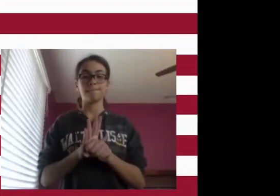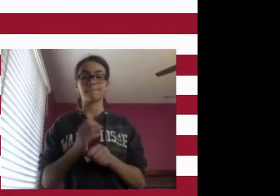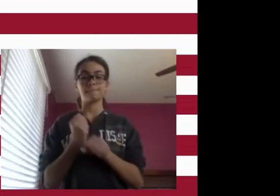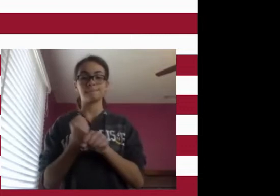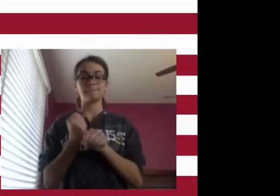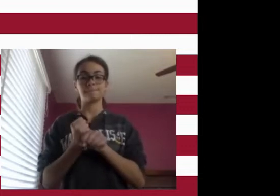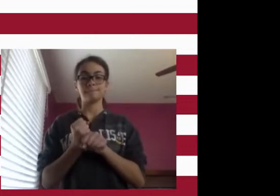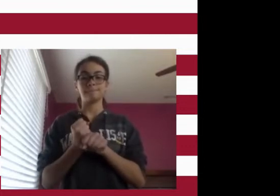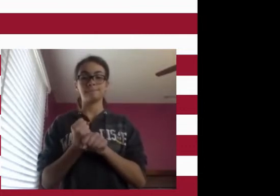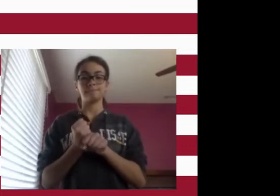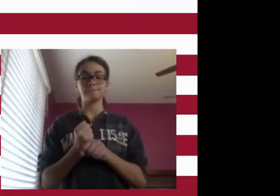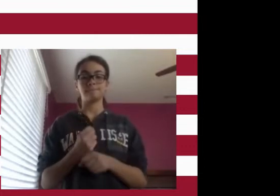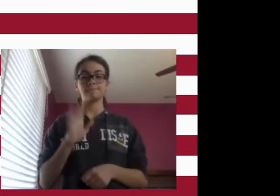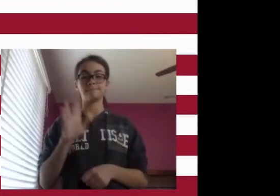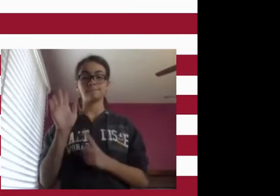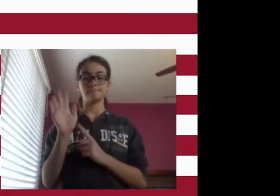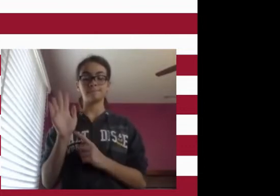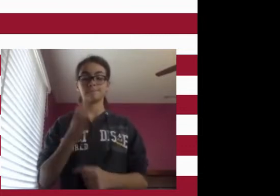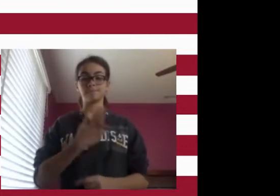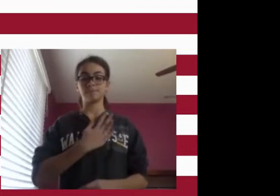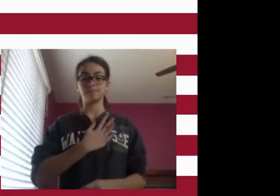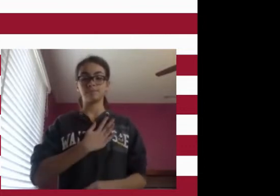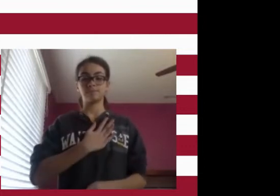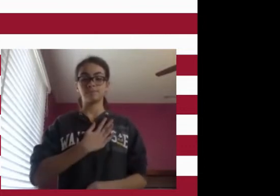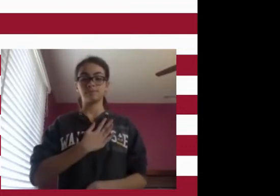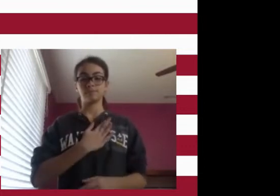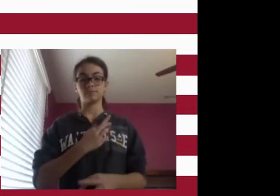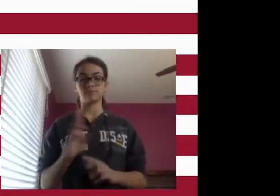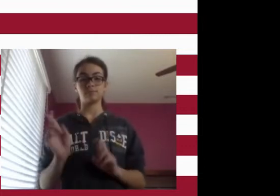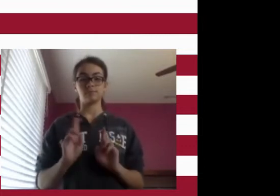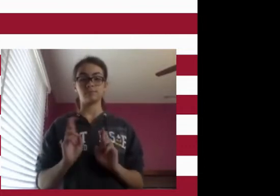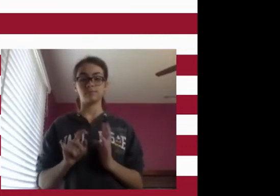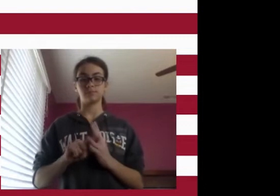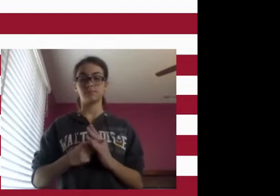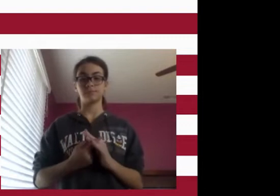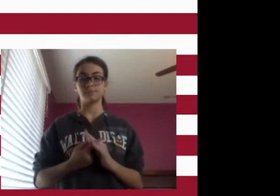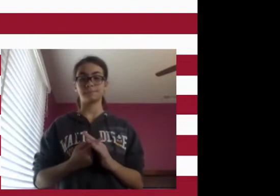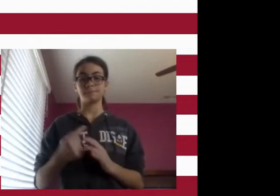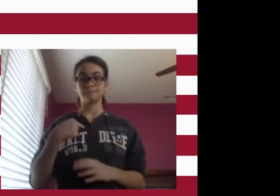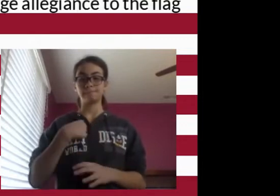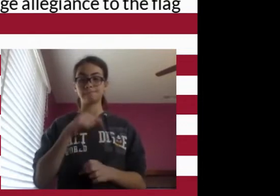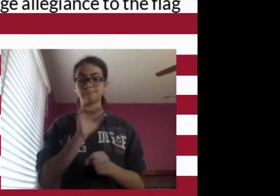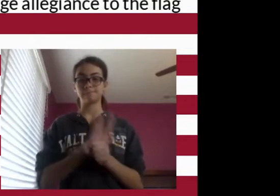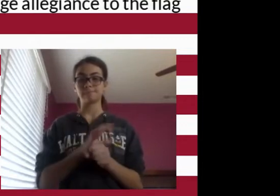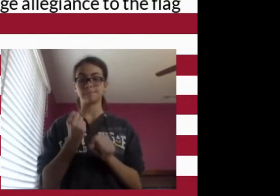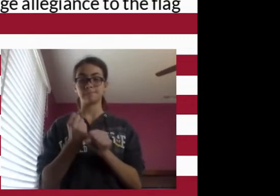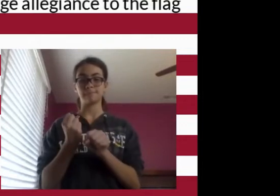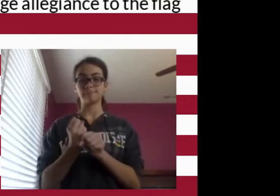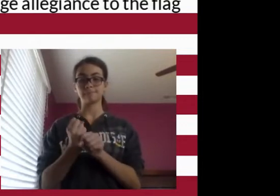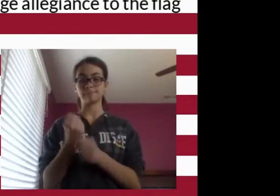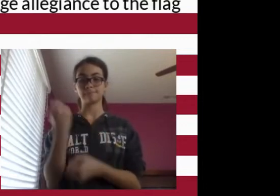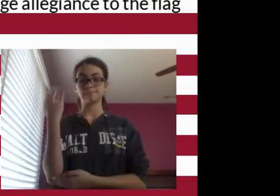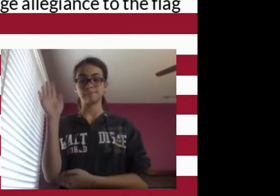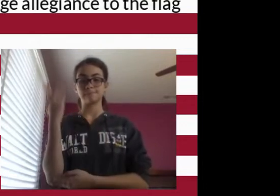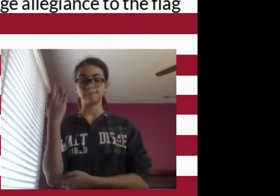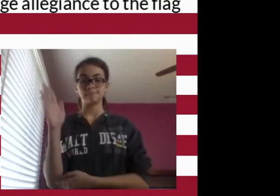Allegiance. Put your right hand over your heart. Ready? Begin. I pledge allegiance